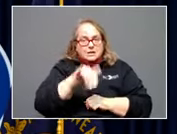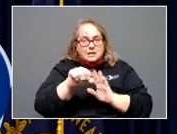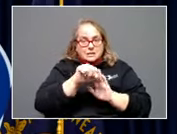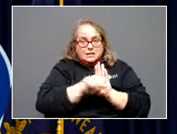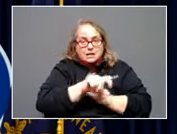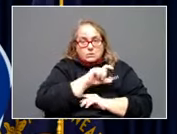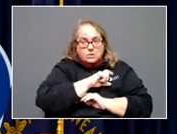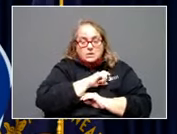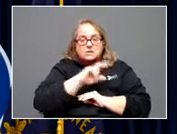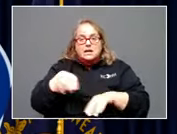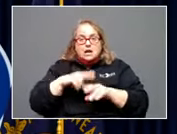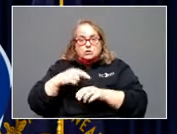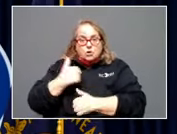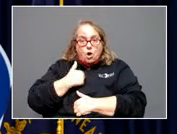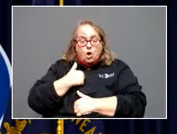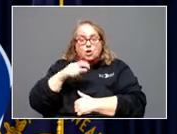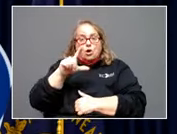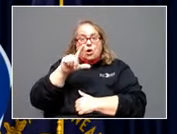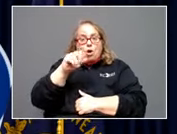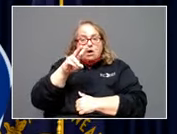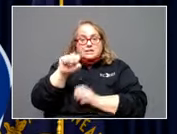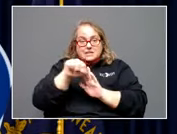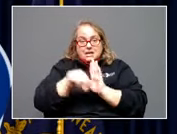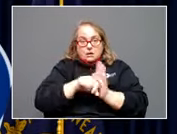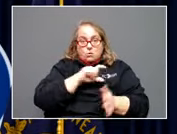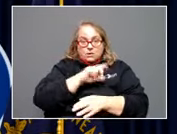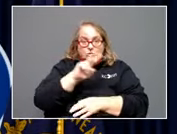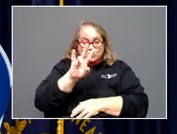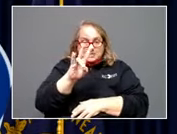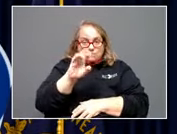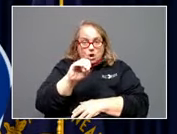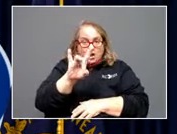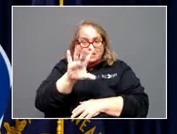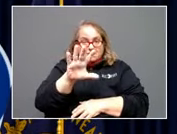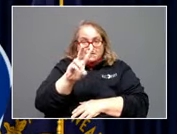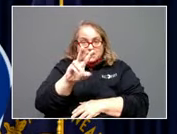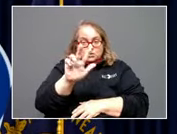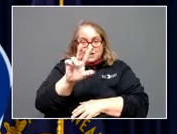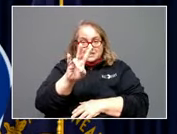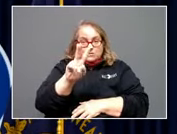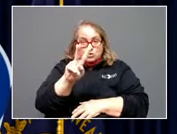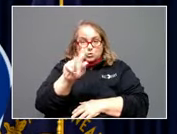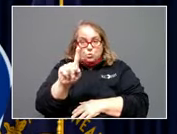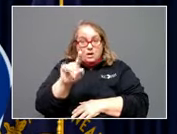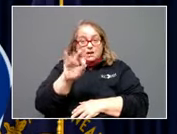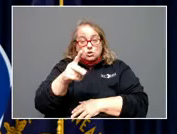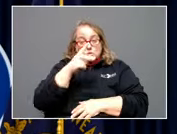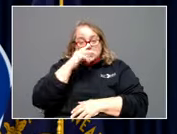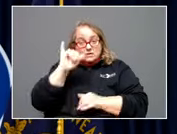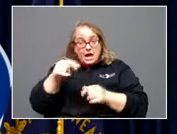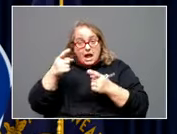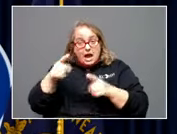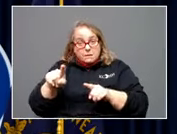enforcement. State Police are 270-856-3721. If you see this occurring, remember, until